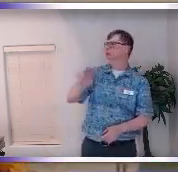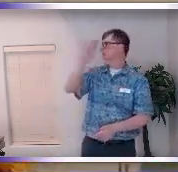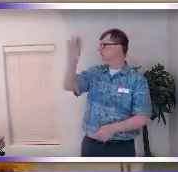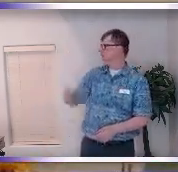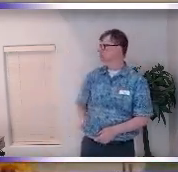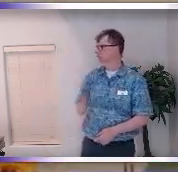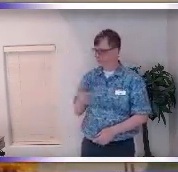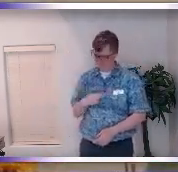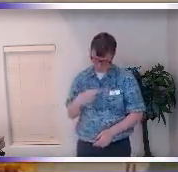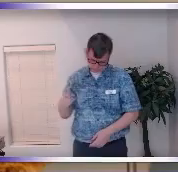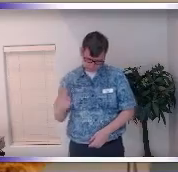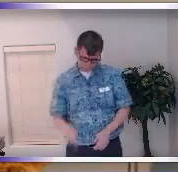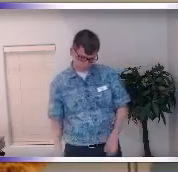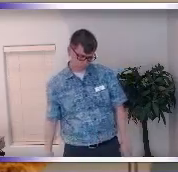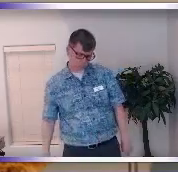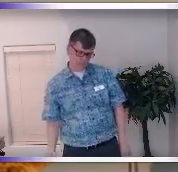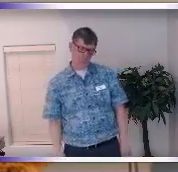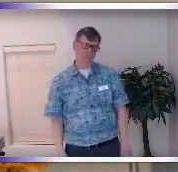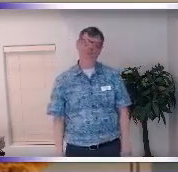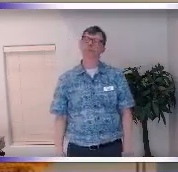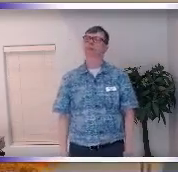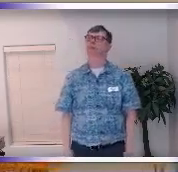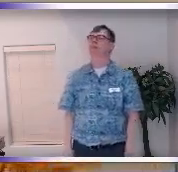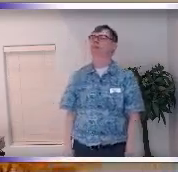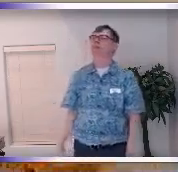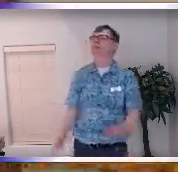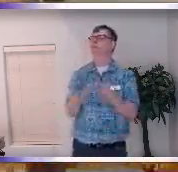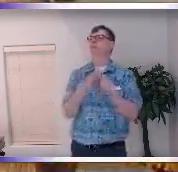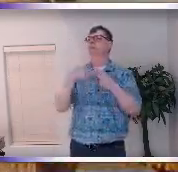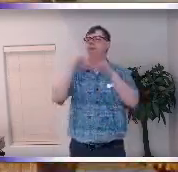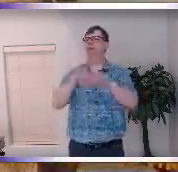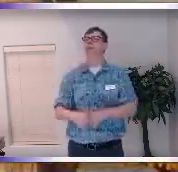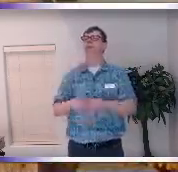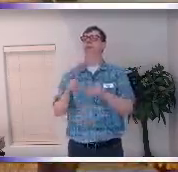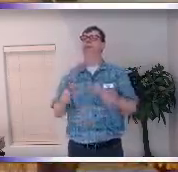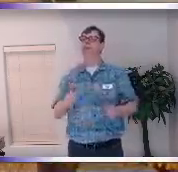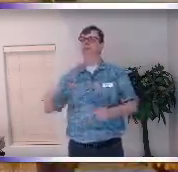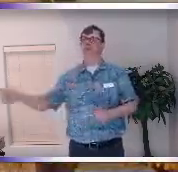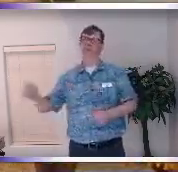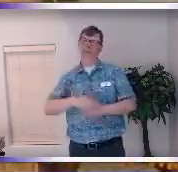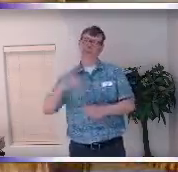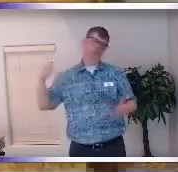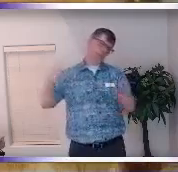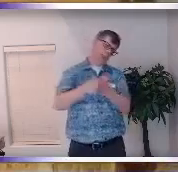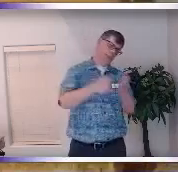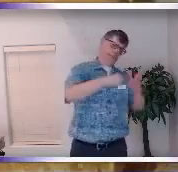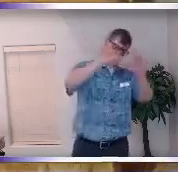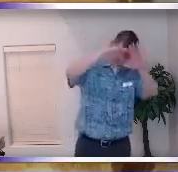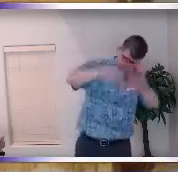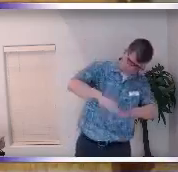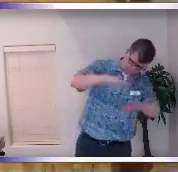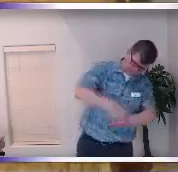victimization that we this happens in the mundane a lot it keeps us stuck in our everyday life and we fight for those limitations